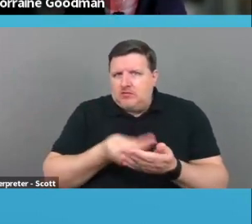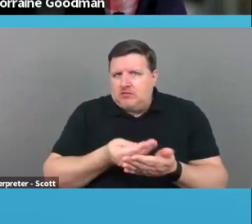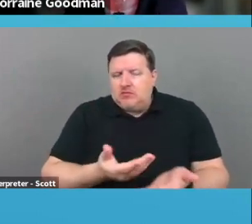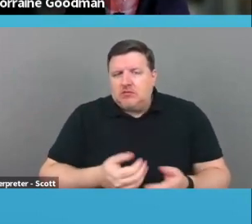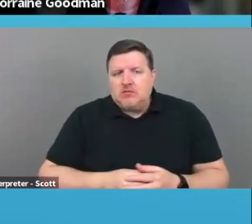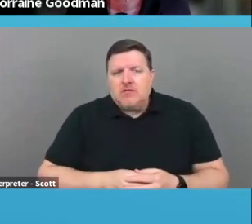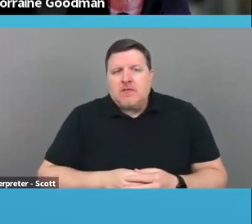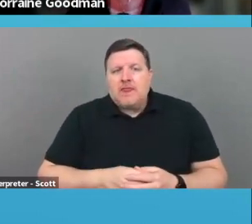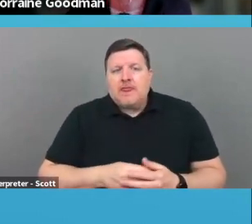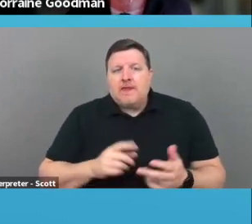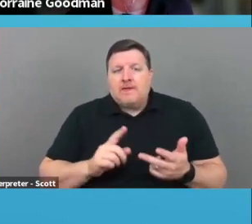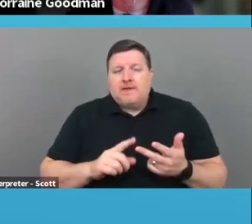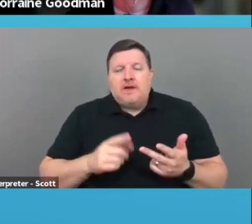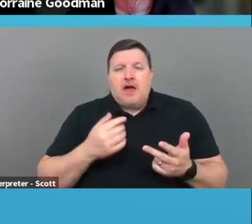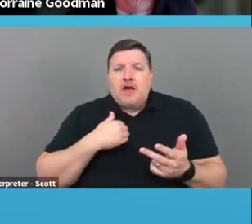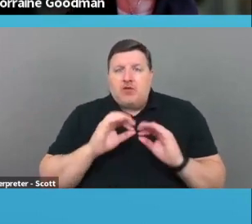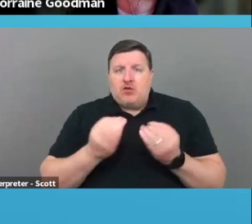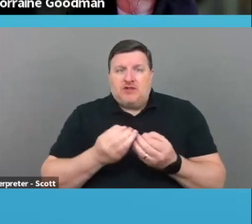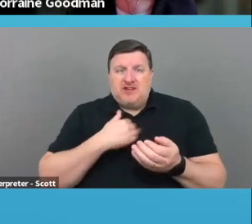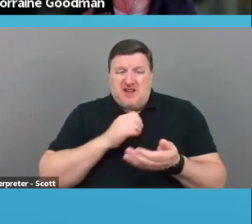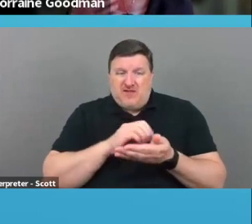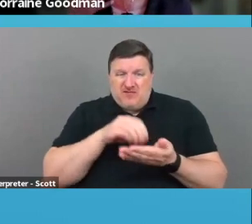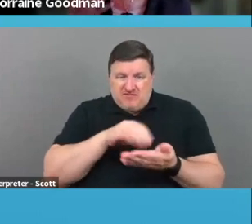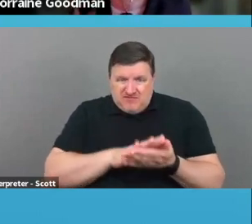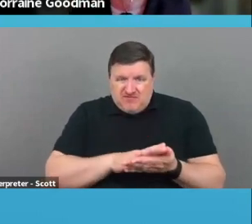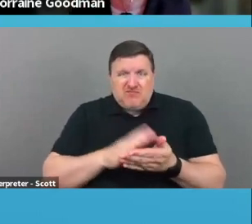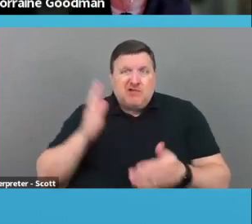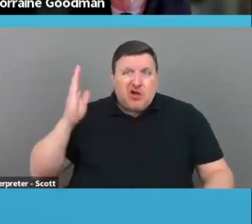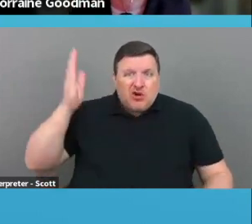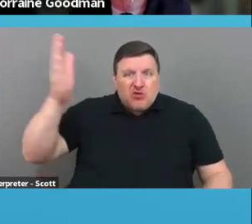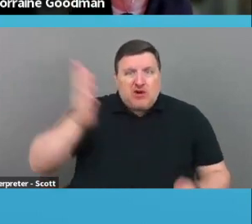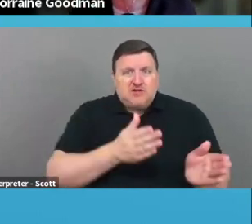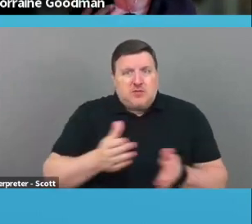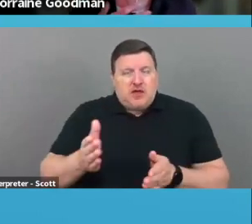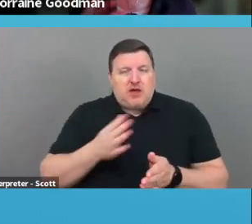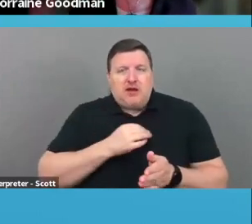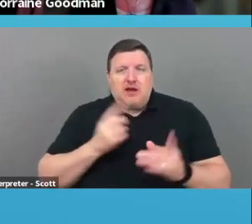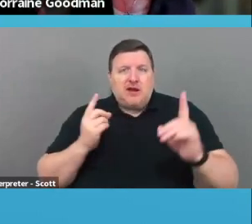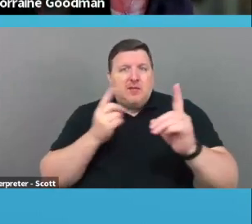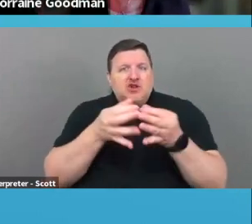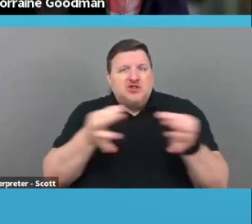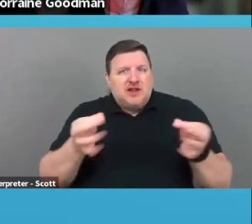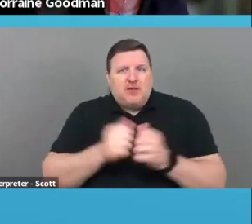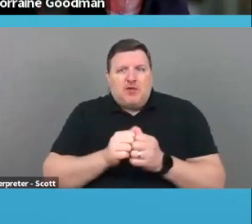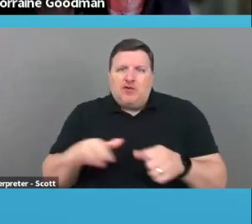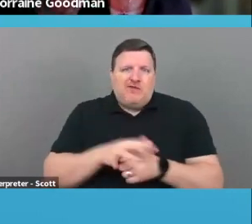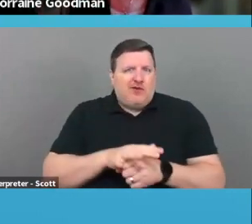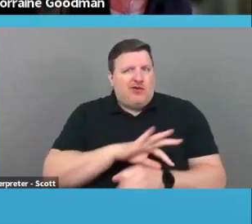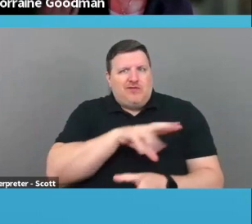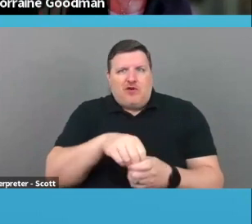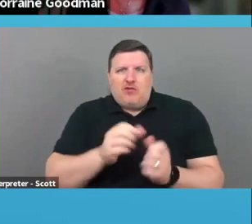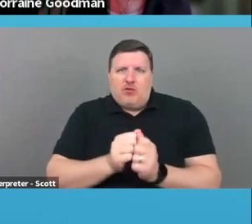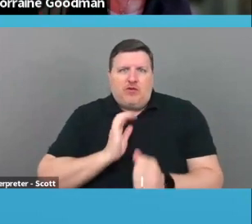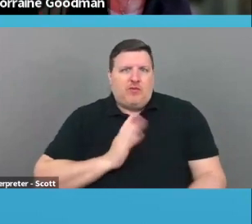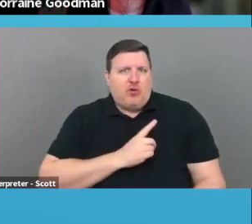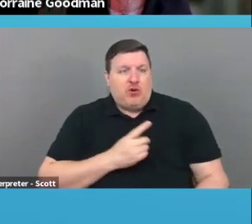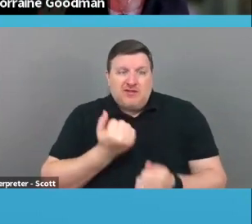the organization have a written long range plan and a, a mission statement developed with full participation of the board? Does